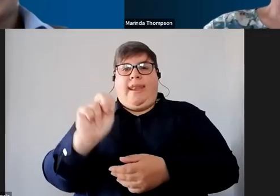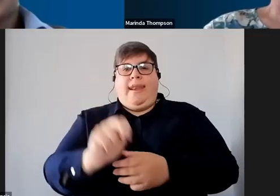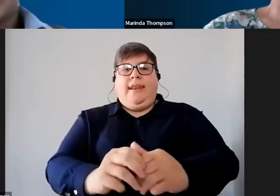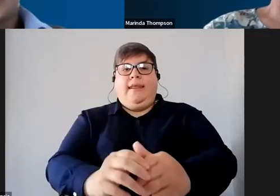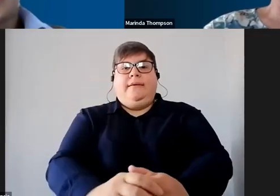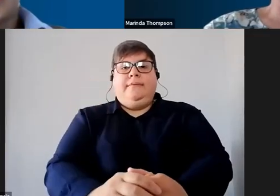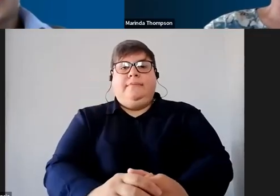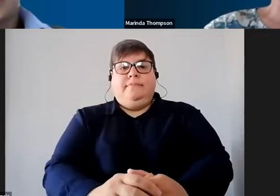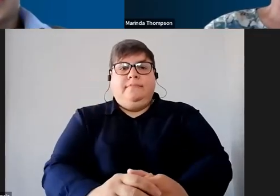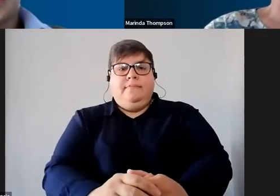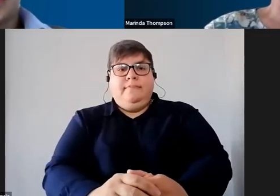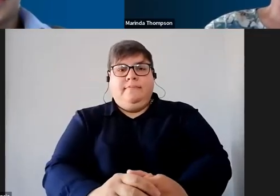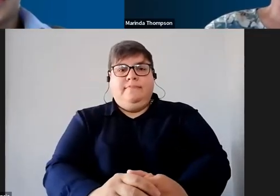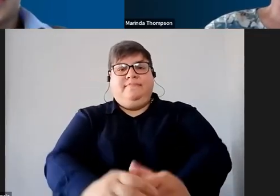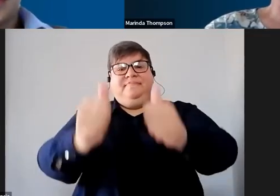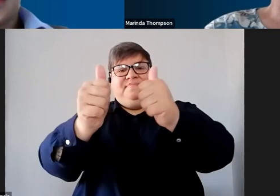thank you Nanele